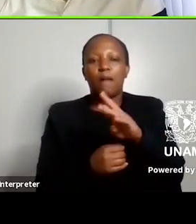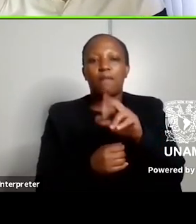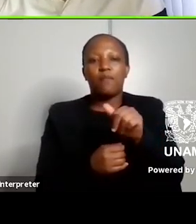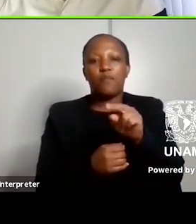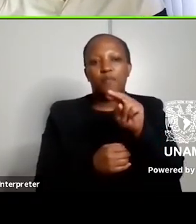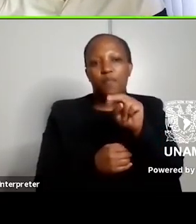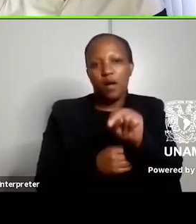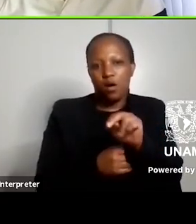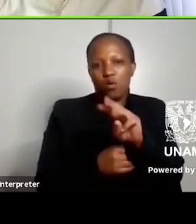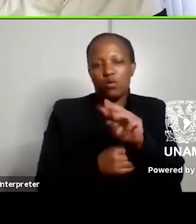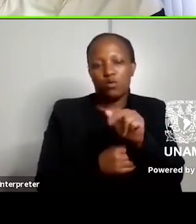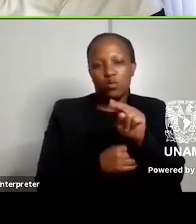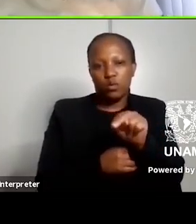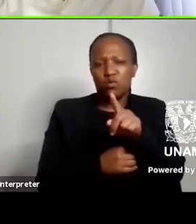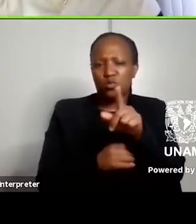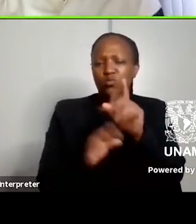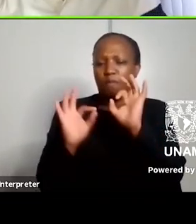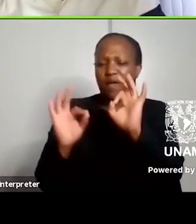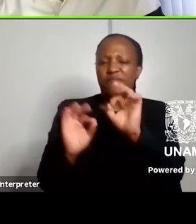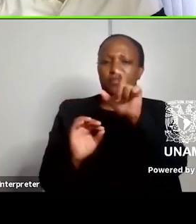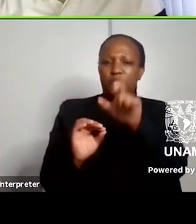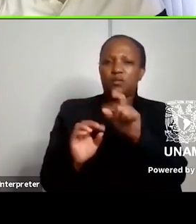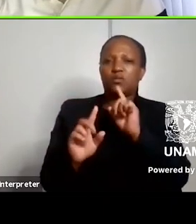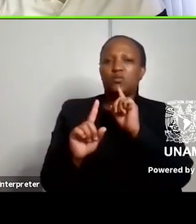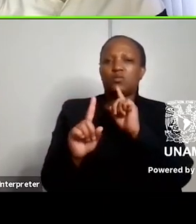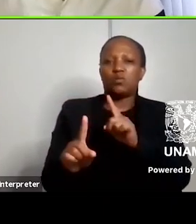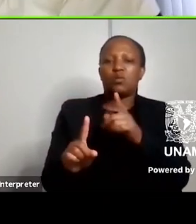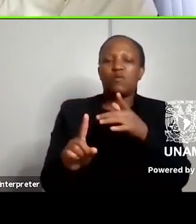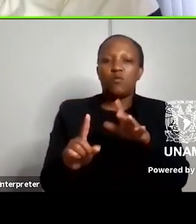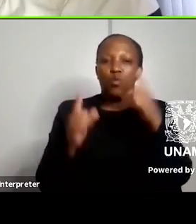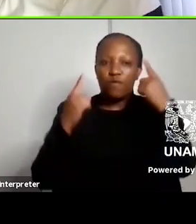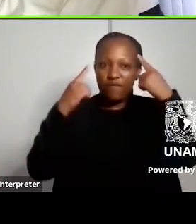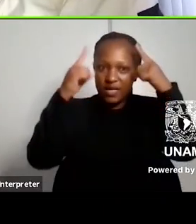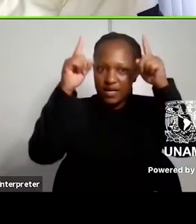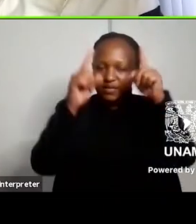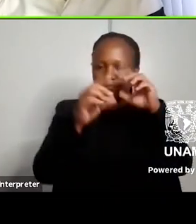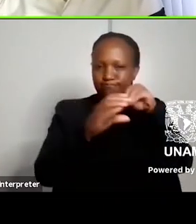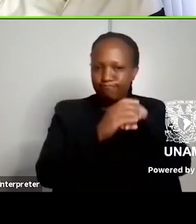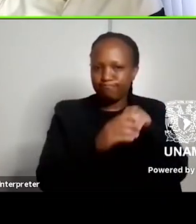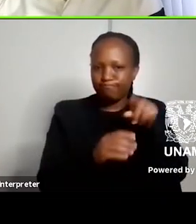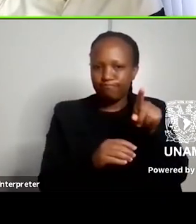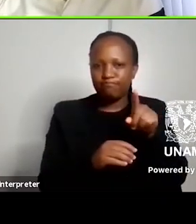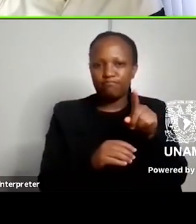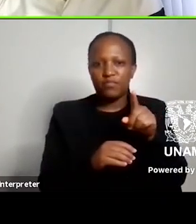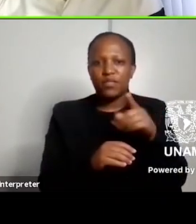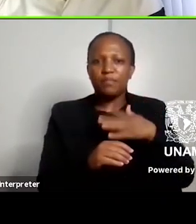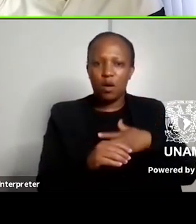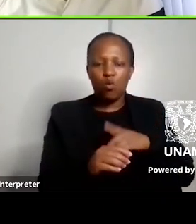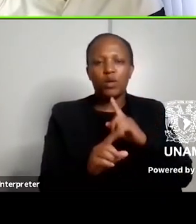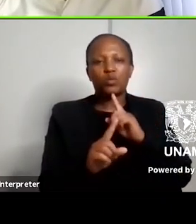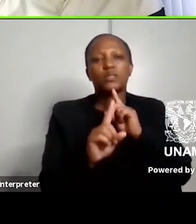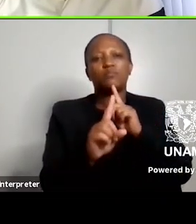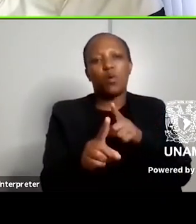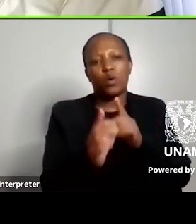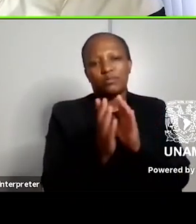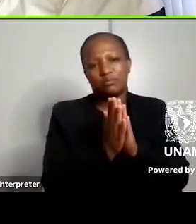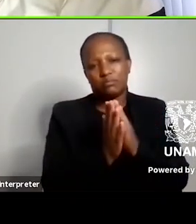I am um being there to create a writing out of its I would I would appreciate your response to that question if you don't mind